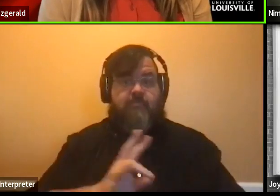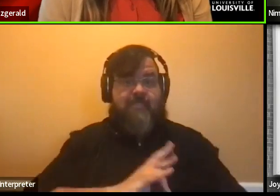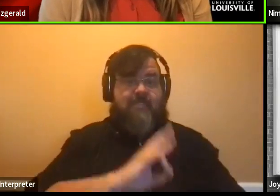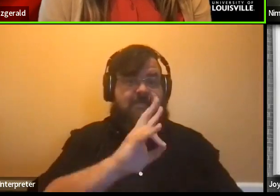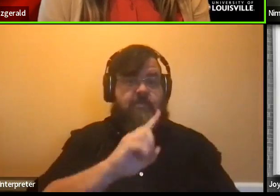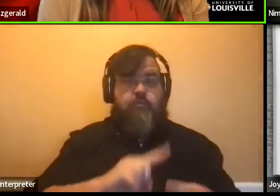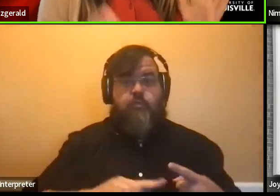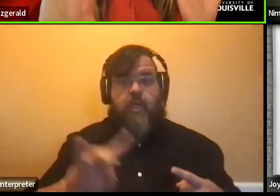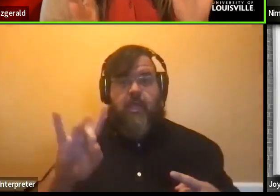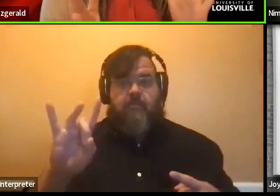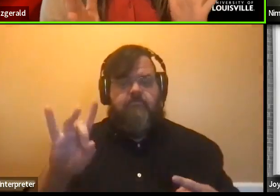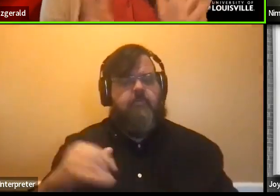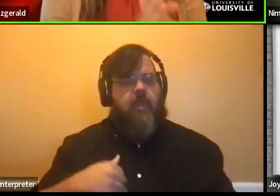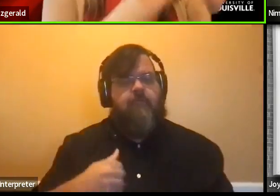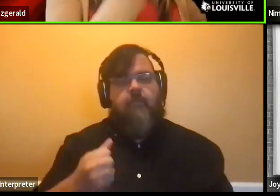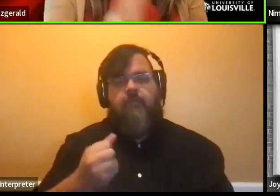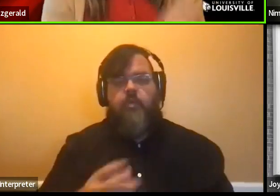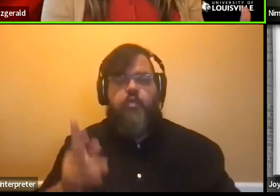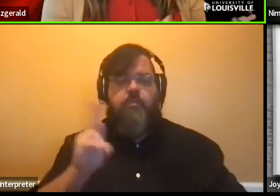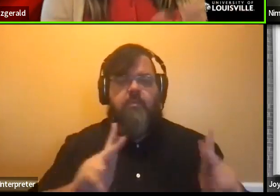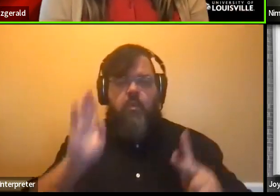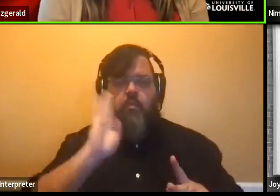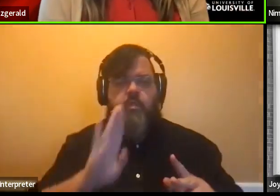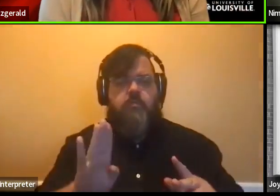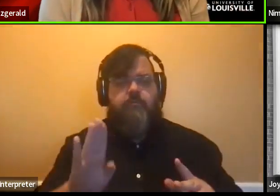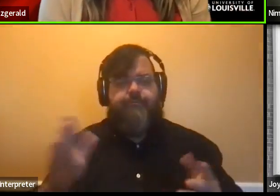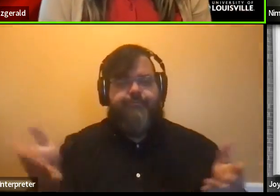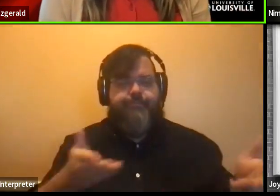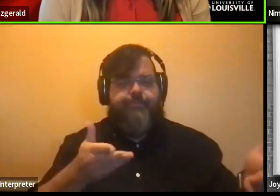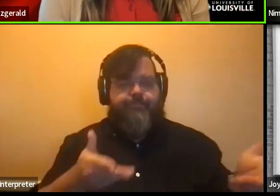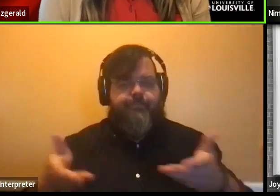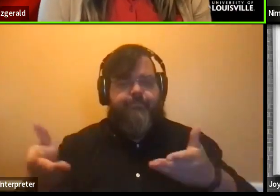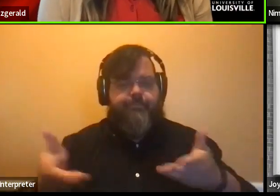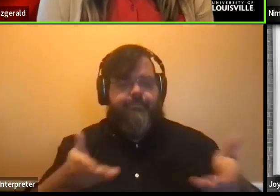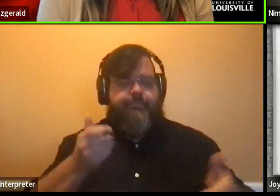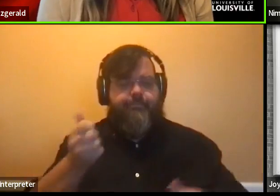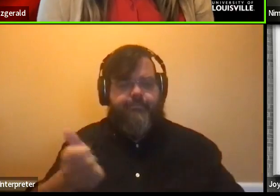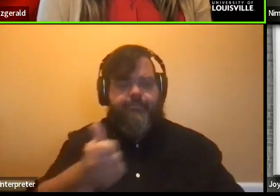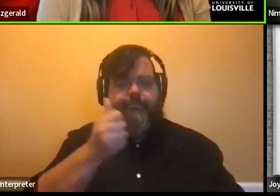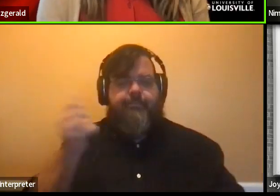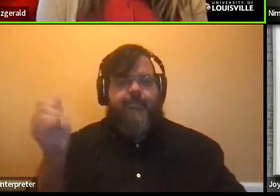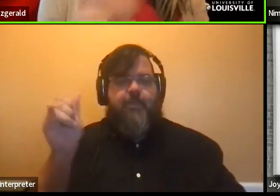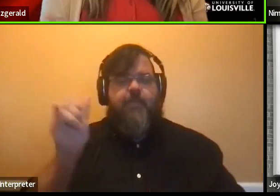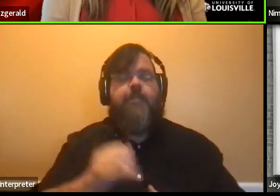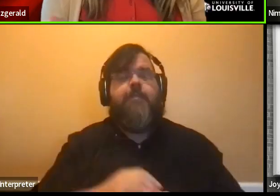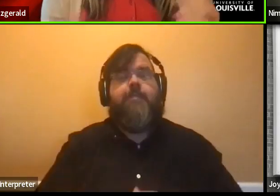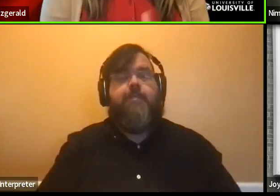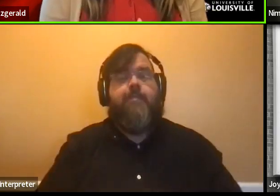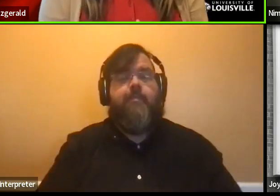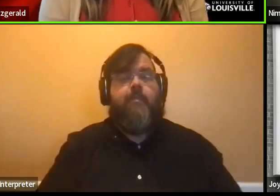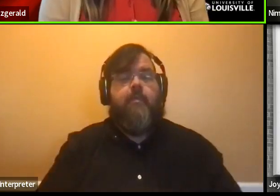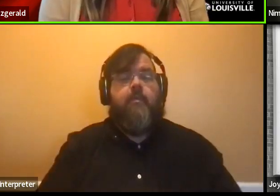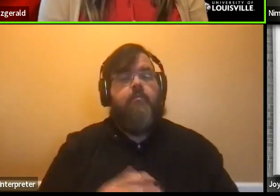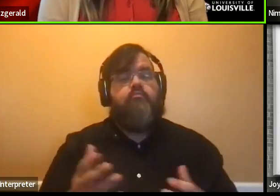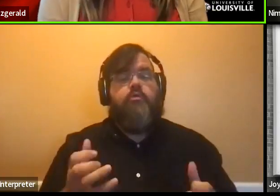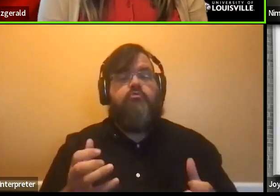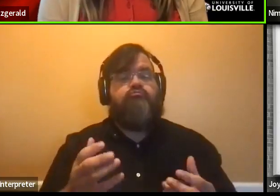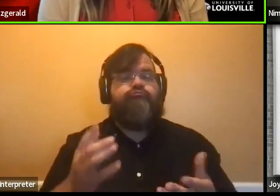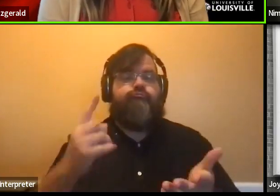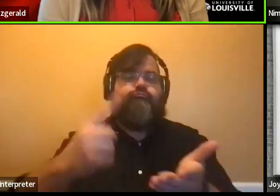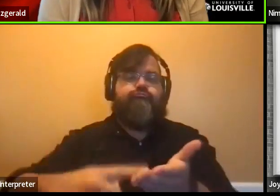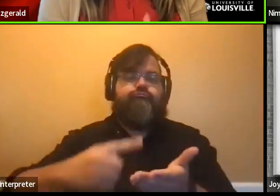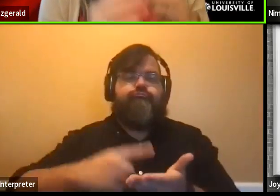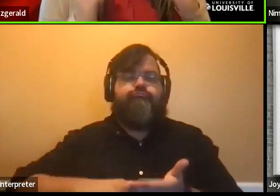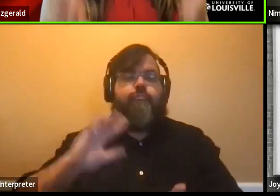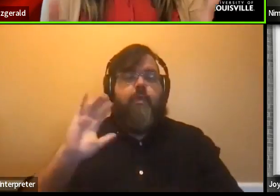And we've got a couple folks who are going to do some introductions as well, introduce themselves to share about our University Honors